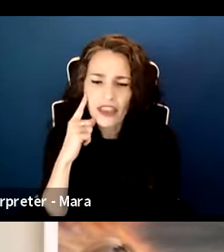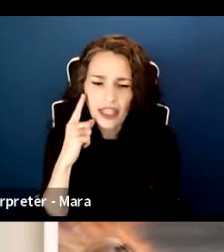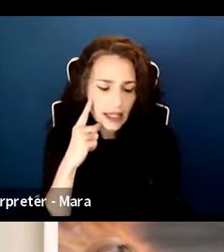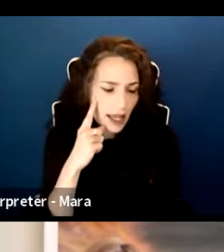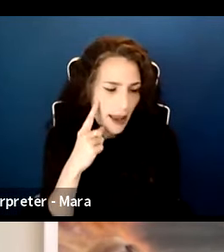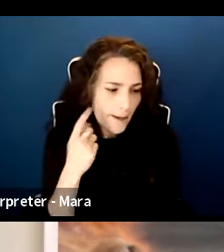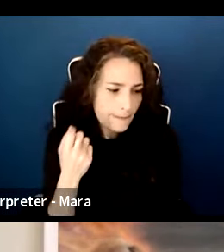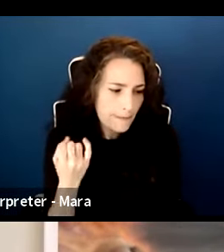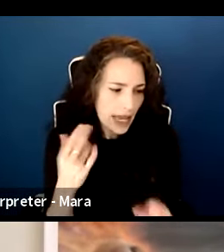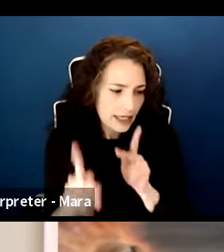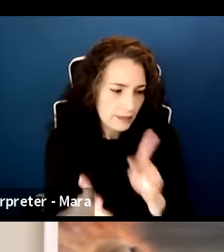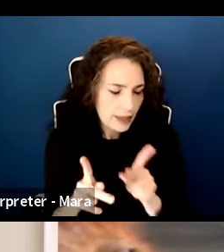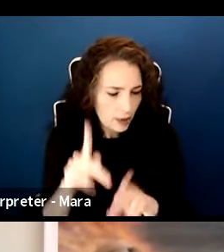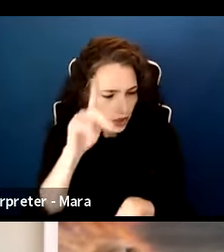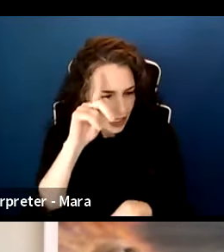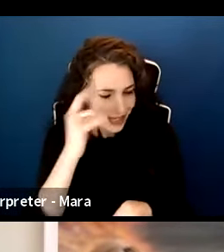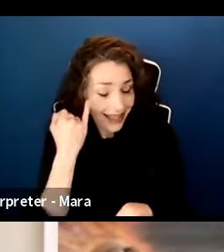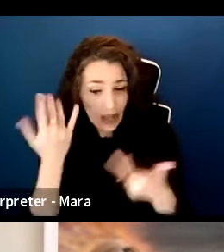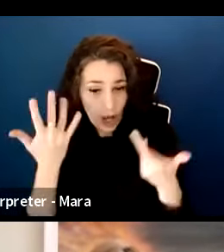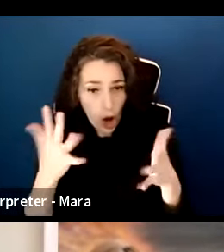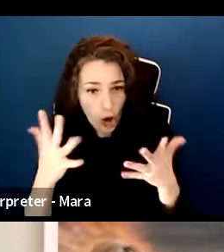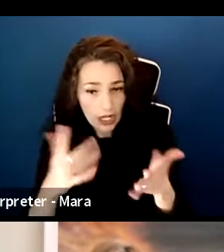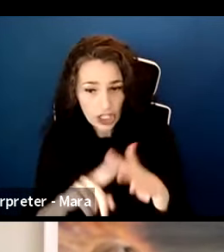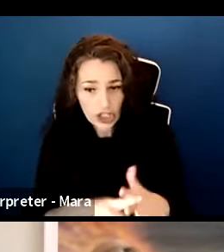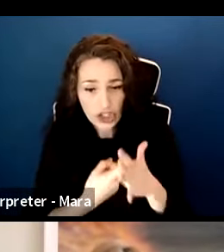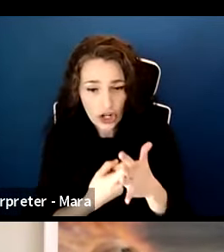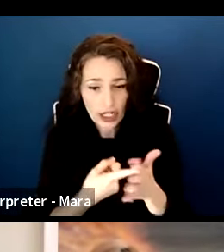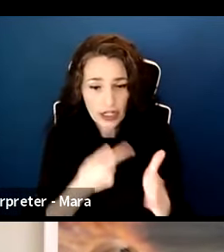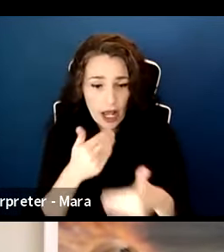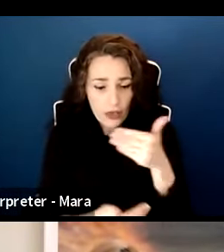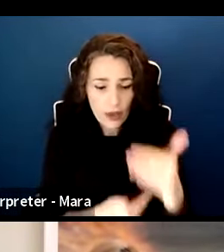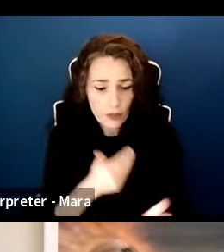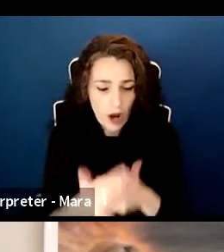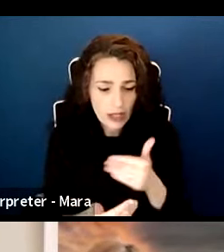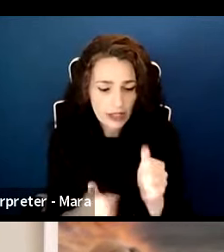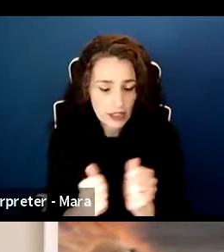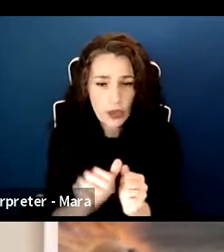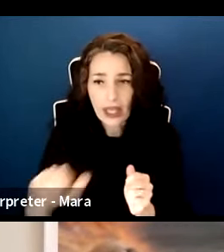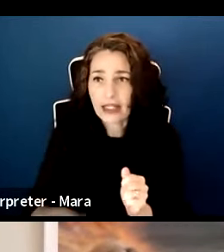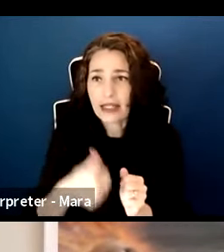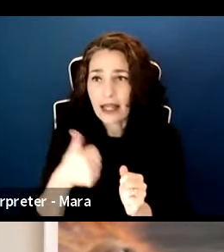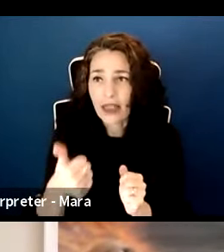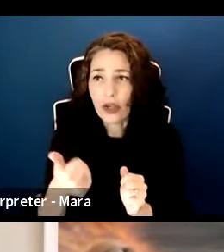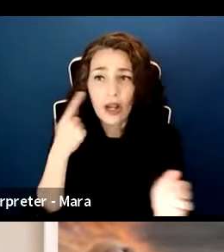already started the process with another agreement, can I switch to micro? Um,